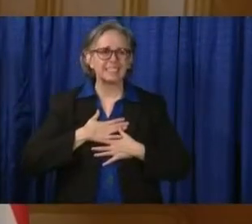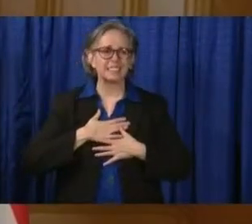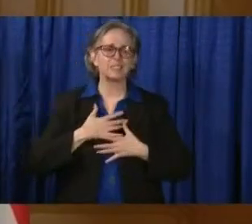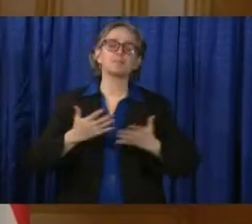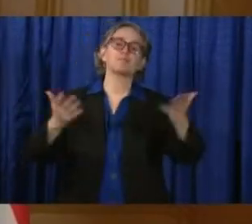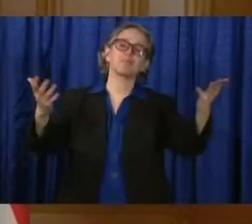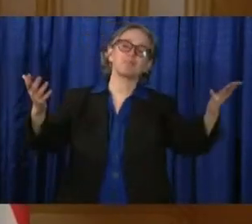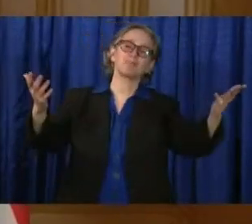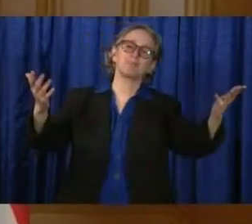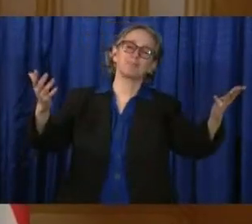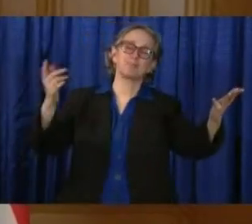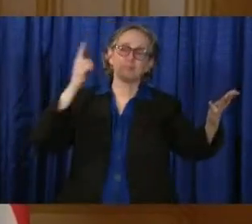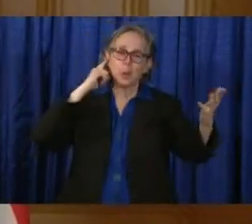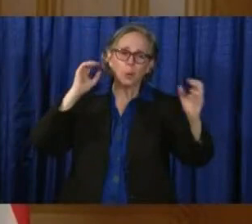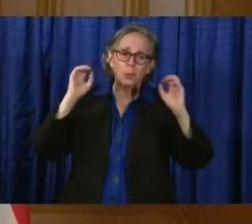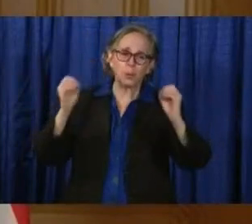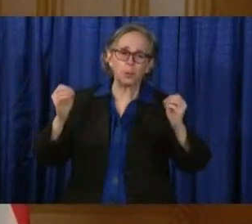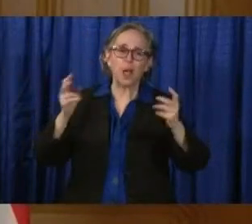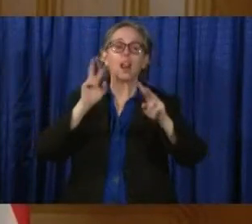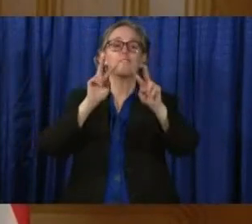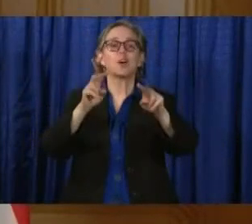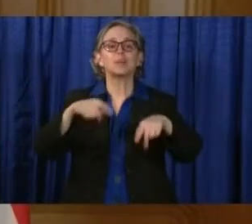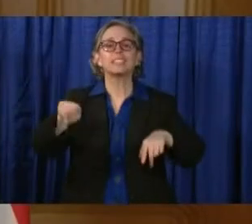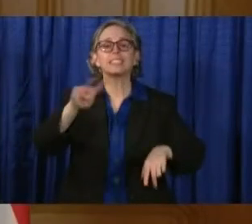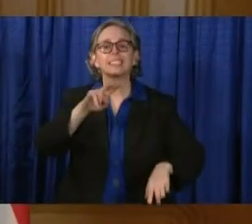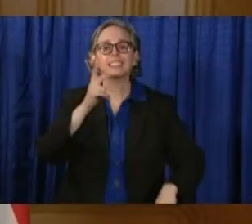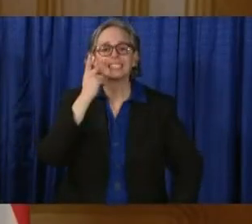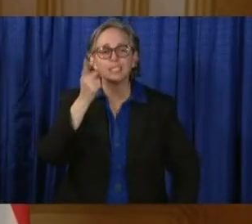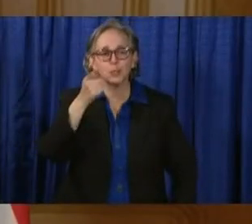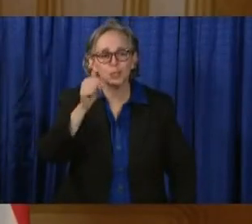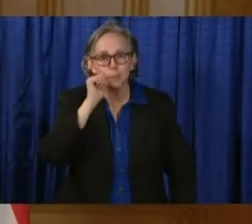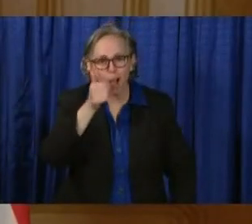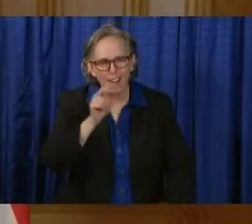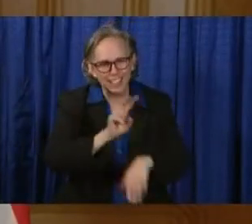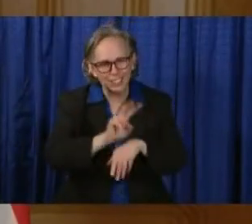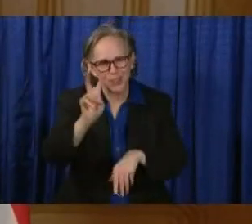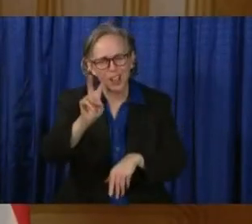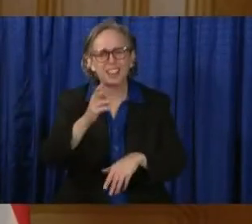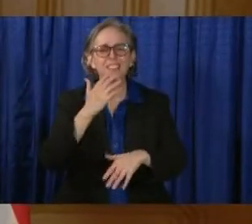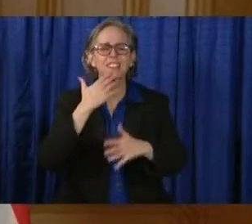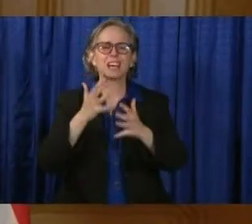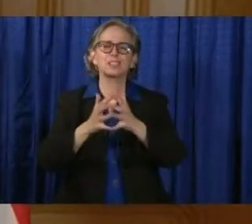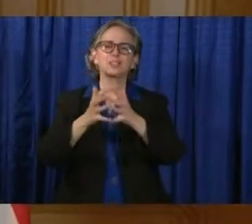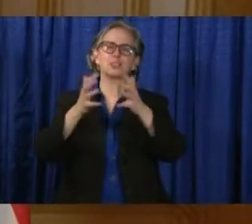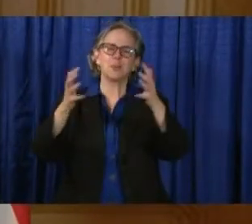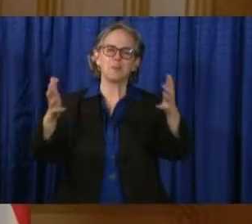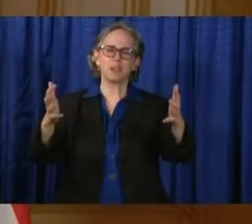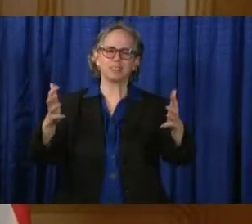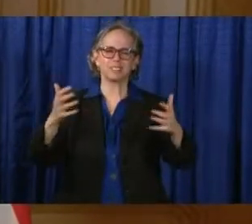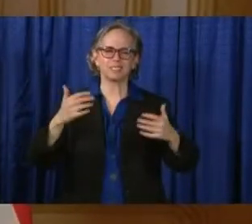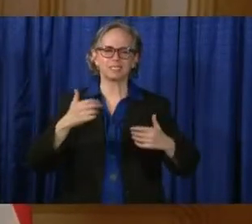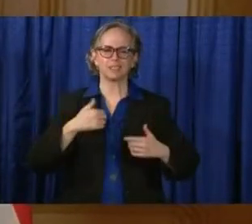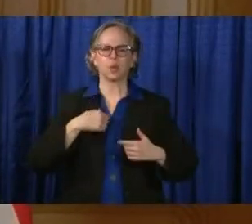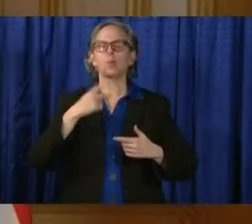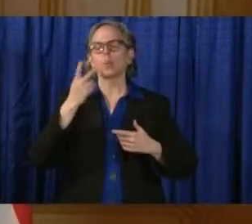We look forward to seeing you all tomorrow at 2 o'clock. Thank you very much, and we'll see this video tomorrow.